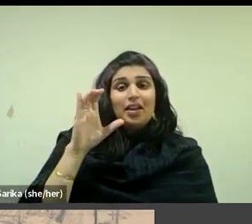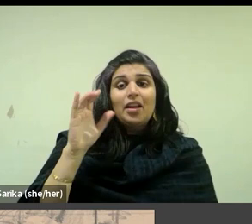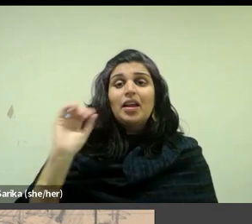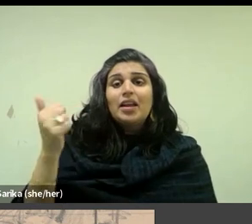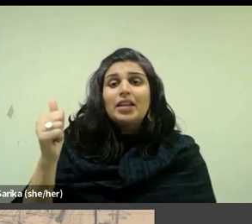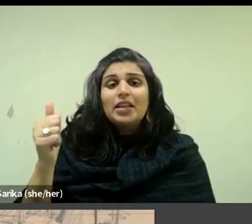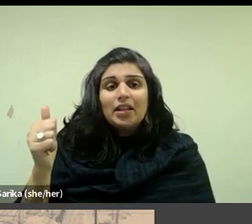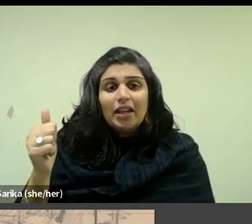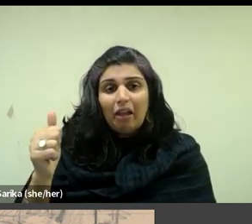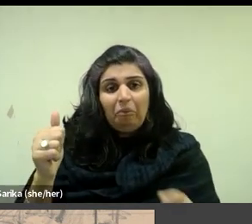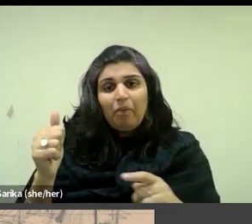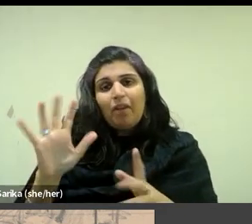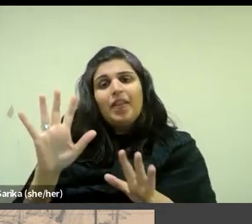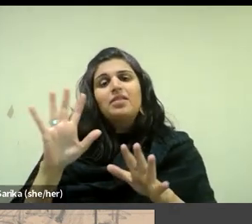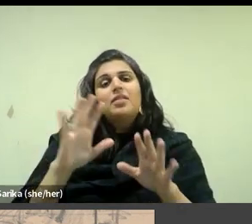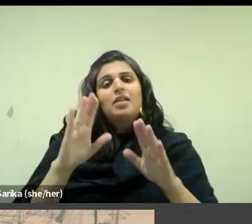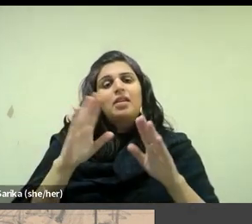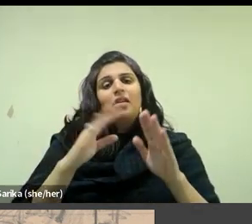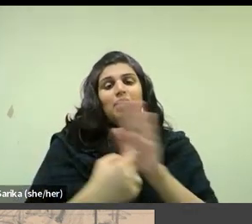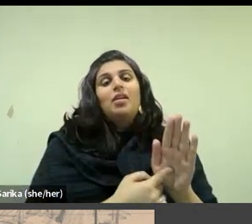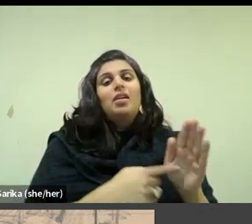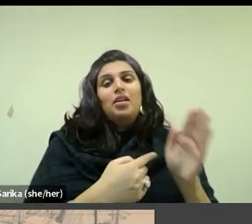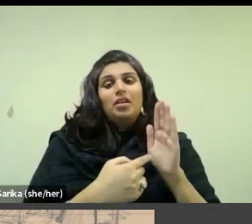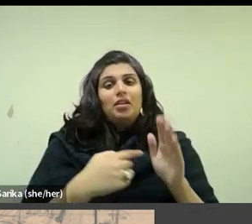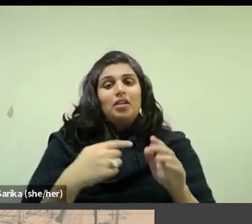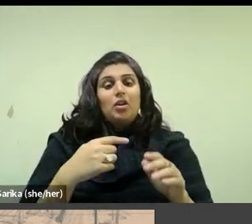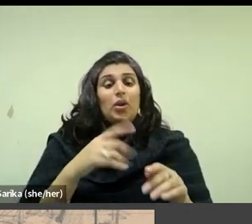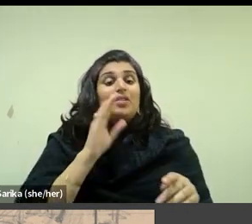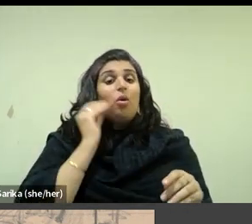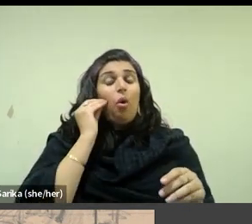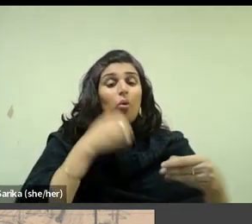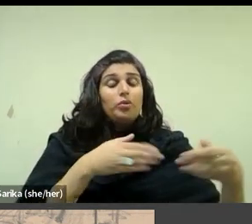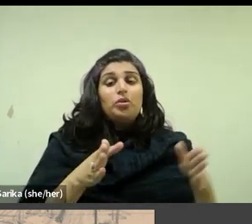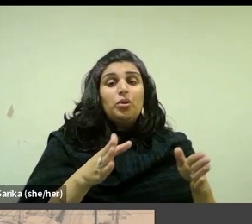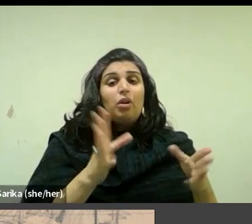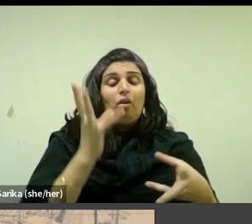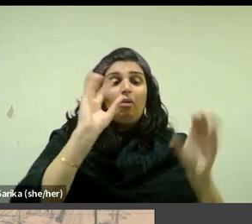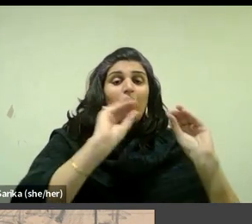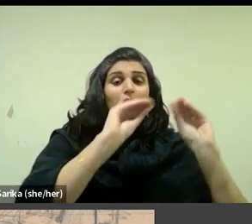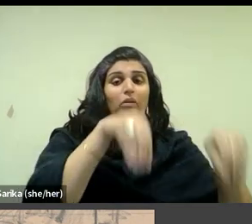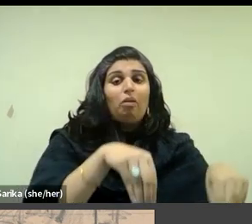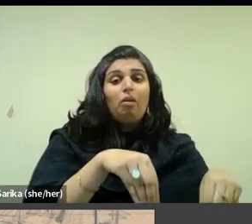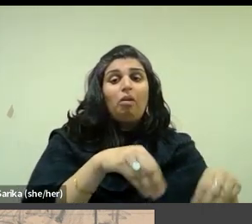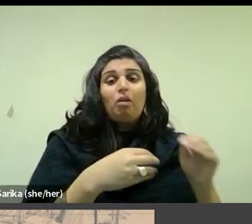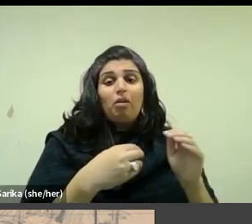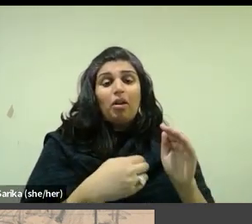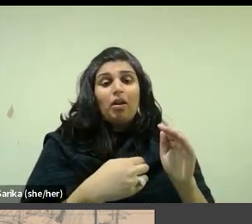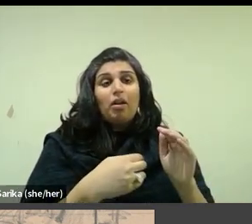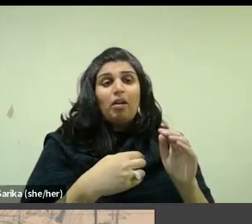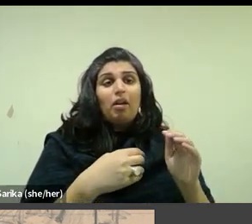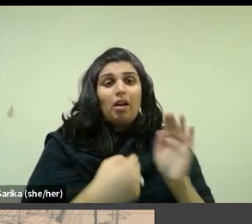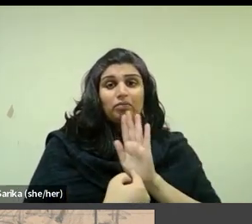suggesting the Atelier Chambre were installed with the express purpose of materializing a pre